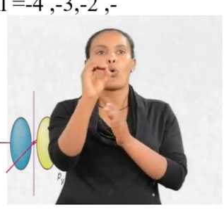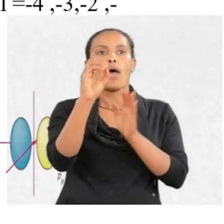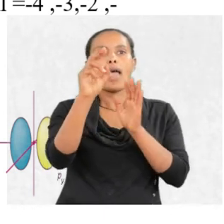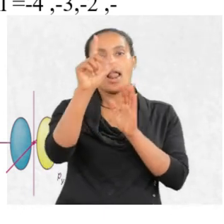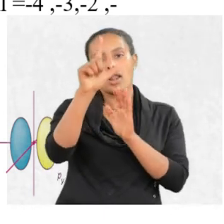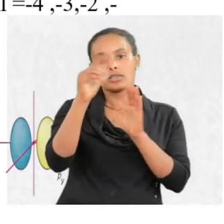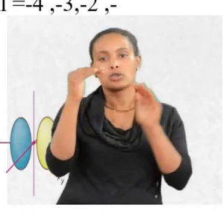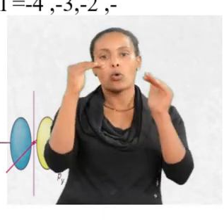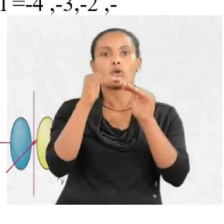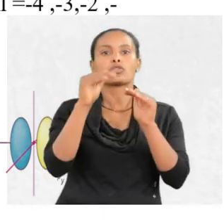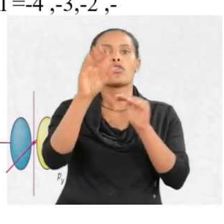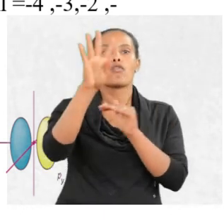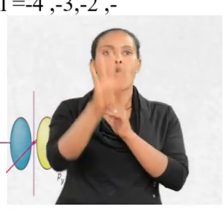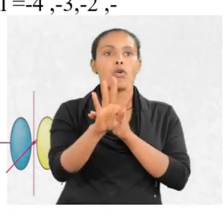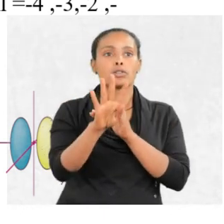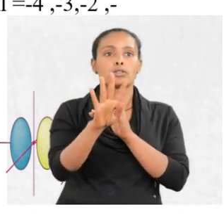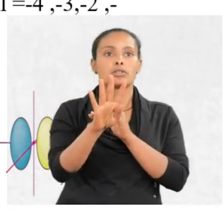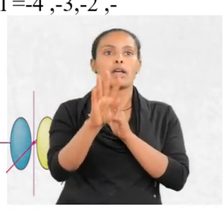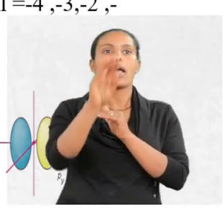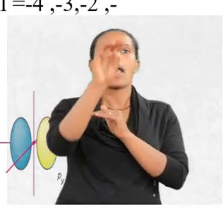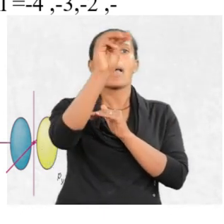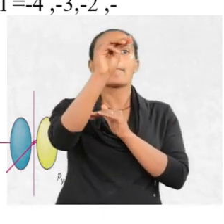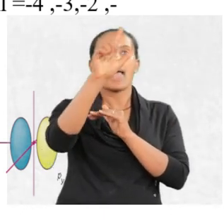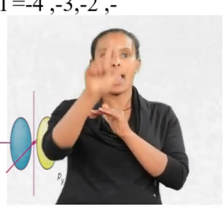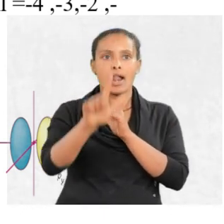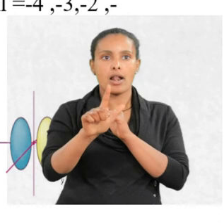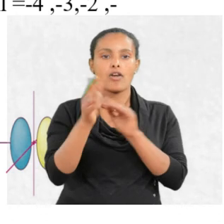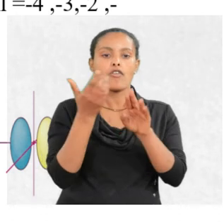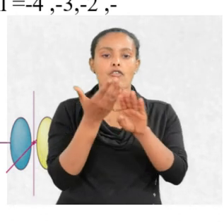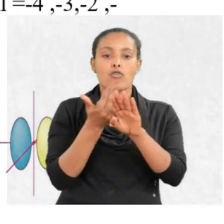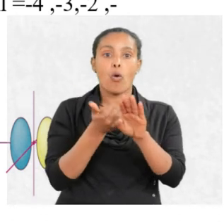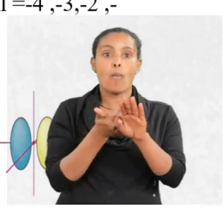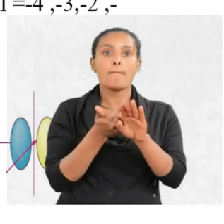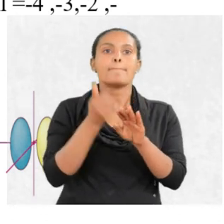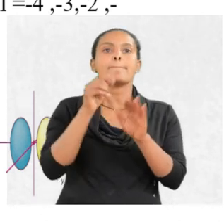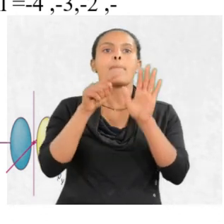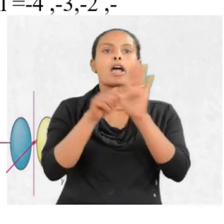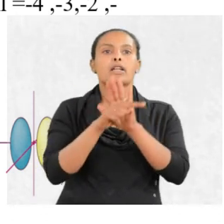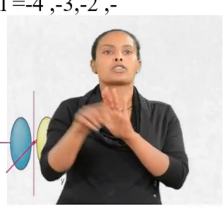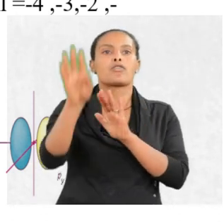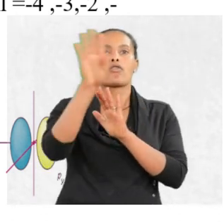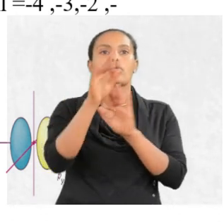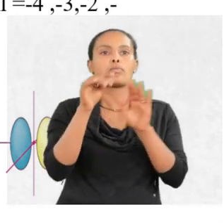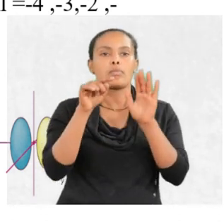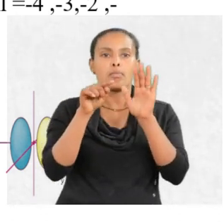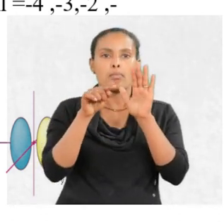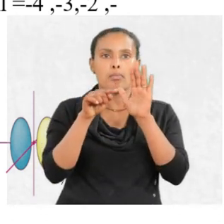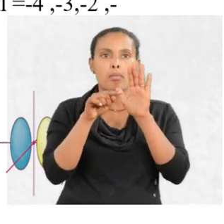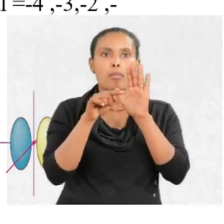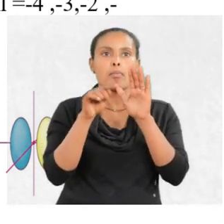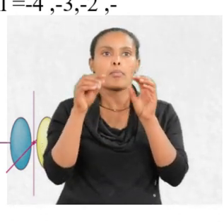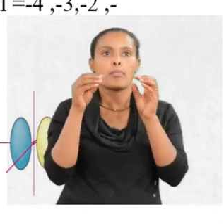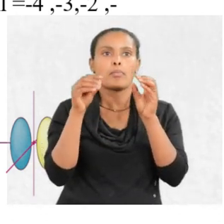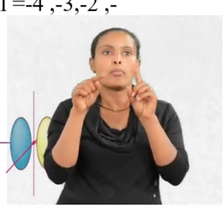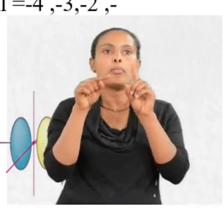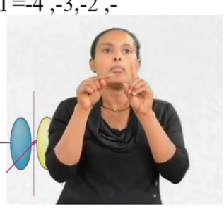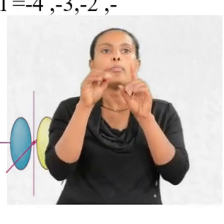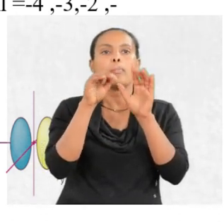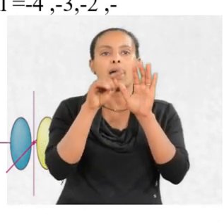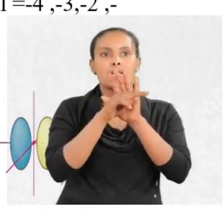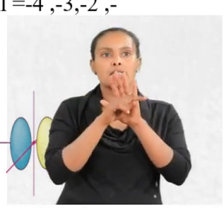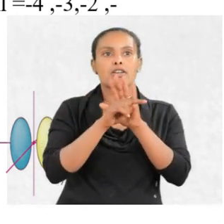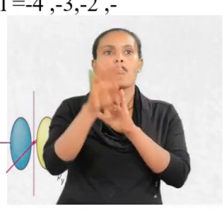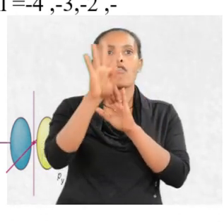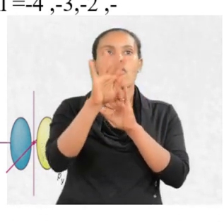equal to four, then ml from minus four to plus four, minus four, minus